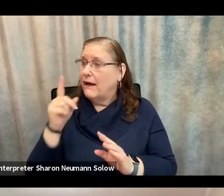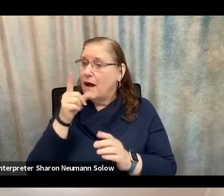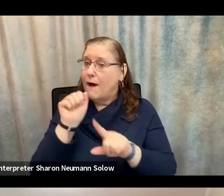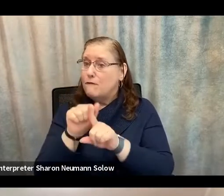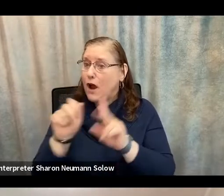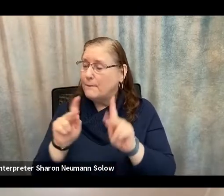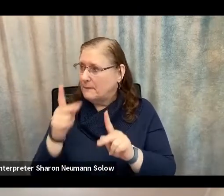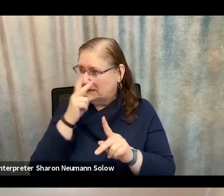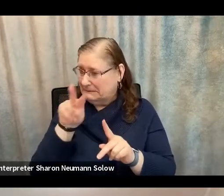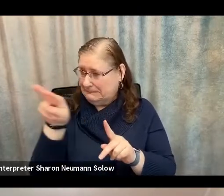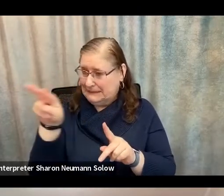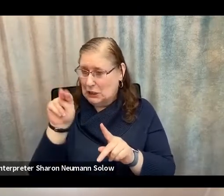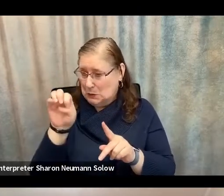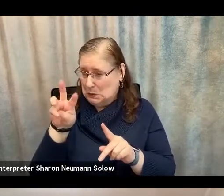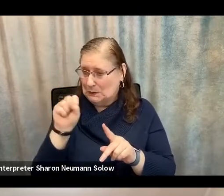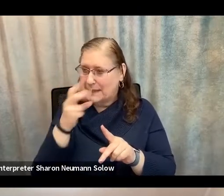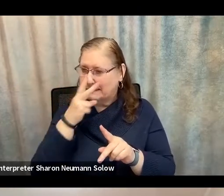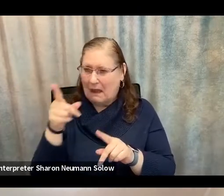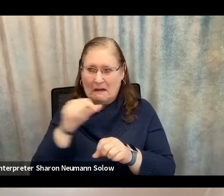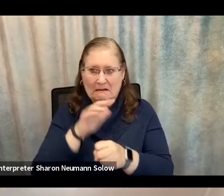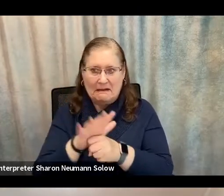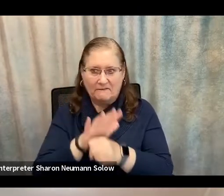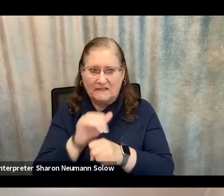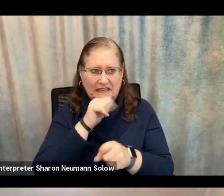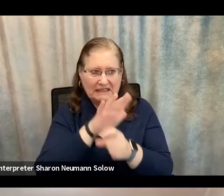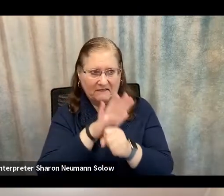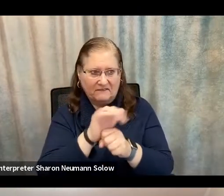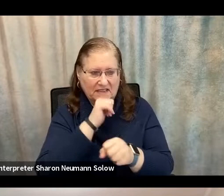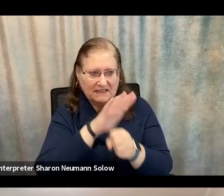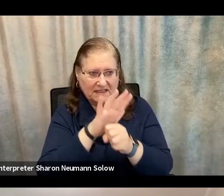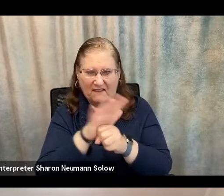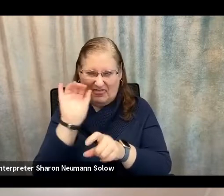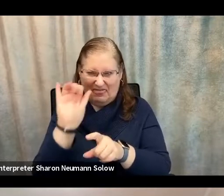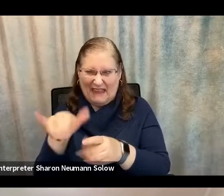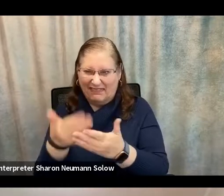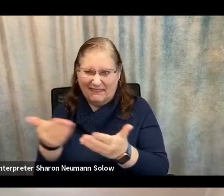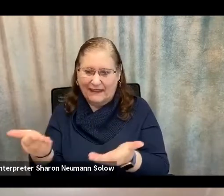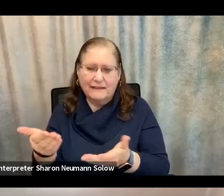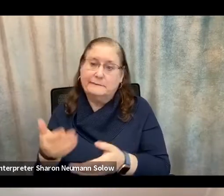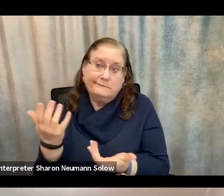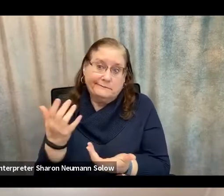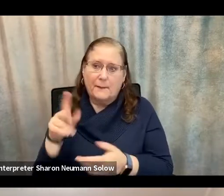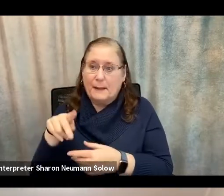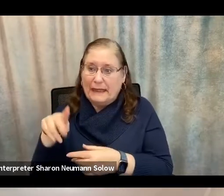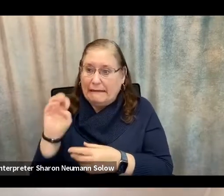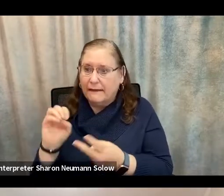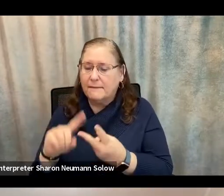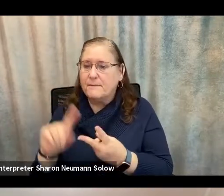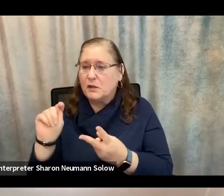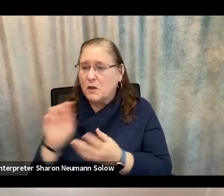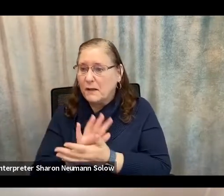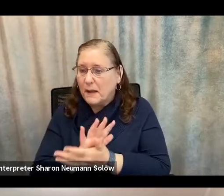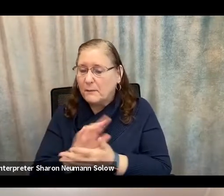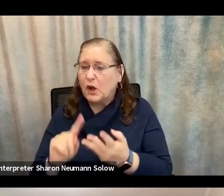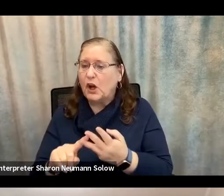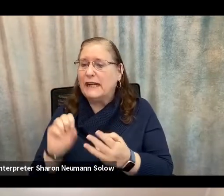seeing that there's a shortage of a certain product, for example, PPE, toilet paper, or sanitizer. And they're putting up